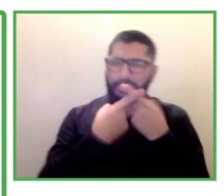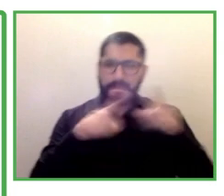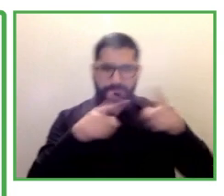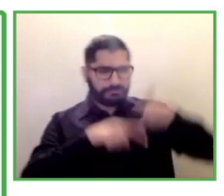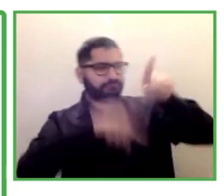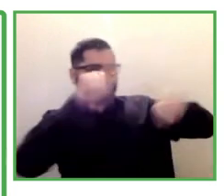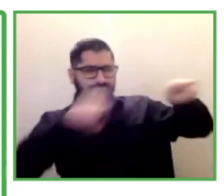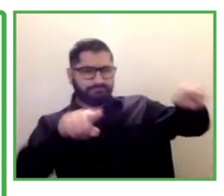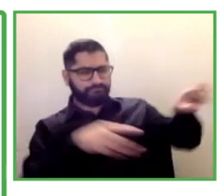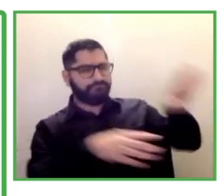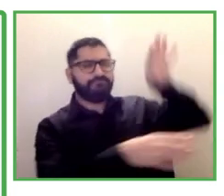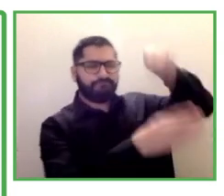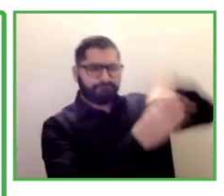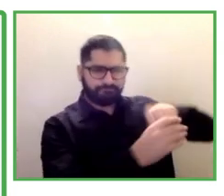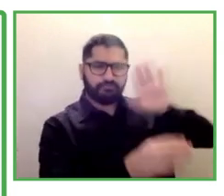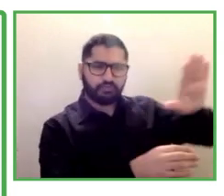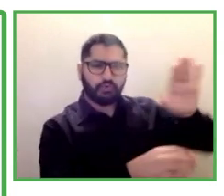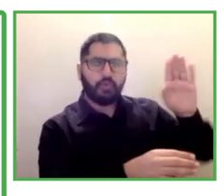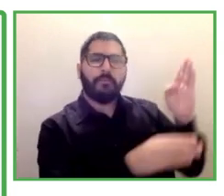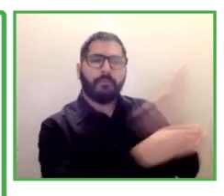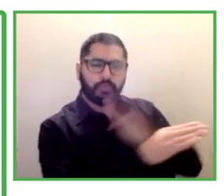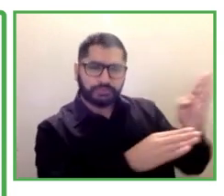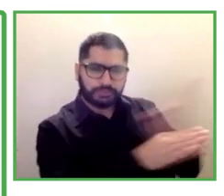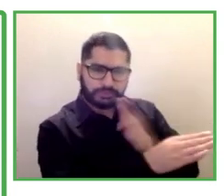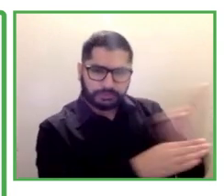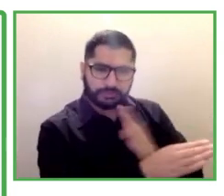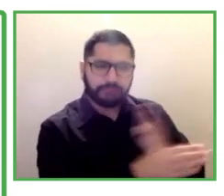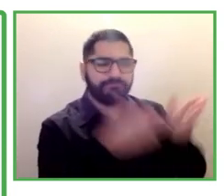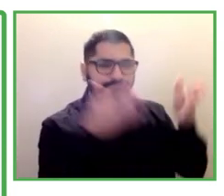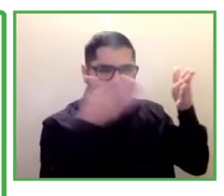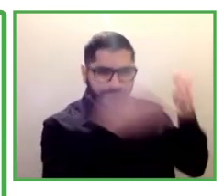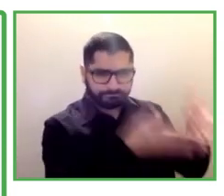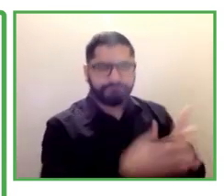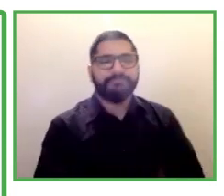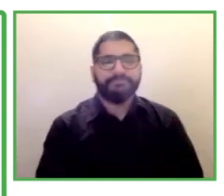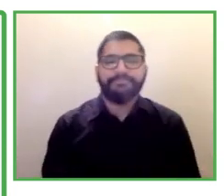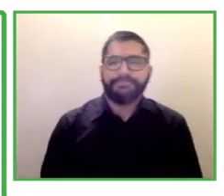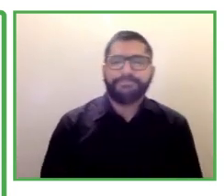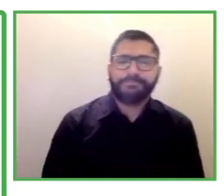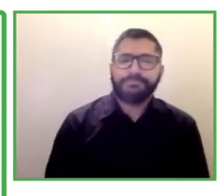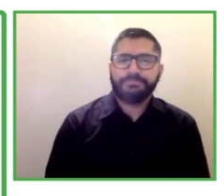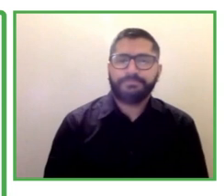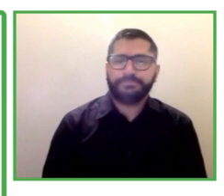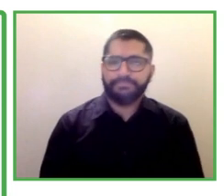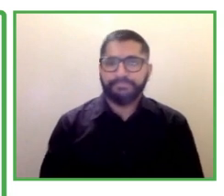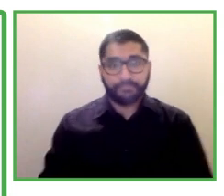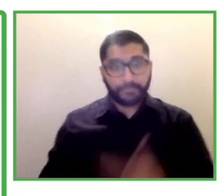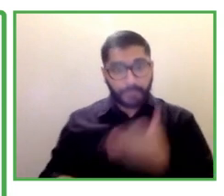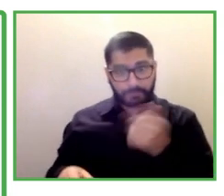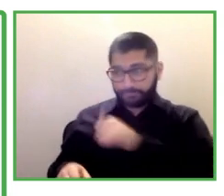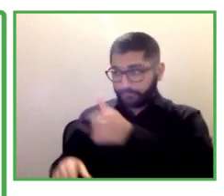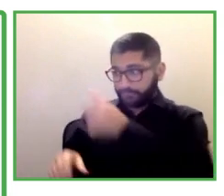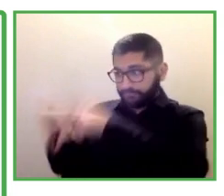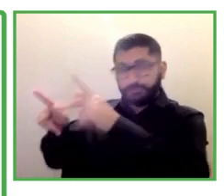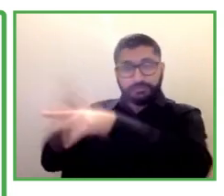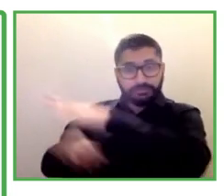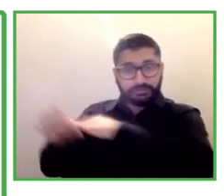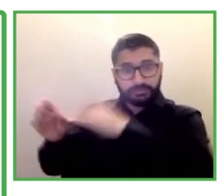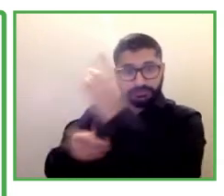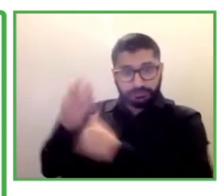and these can be completed either full-time part-time or flexibly considering students needs and and capability